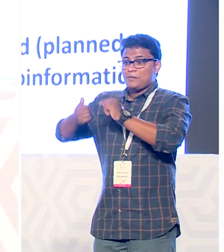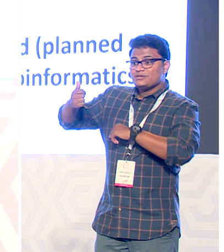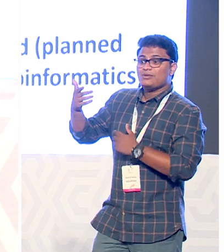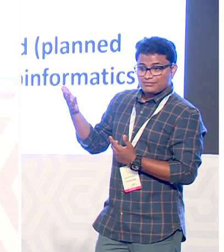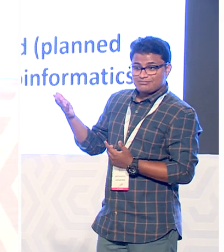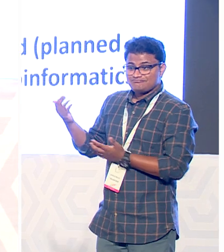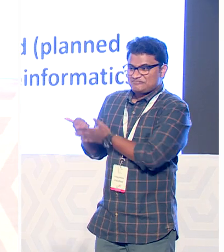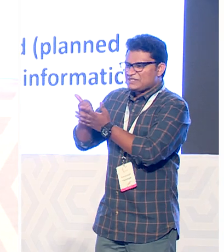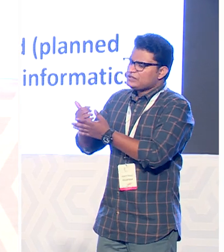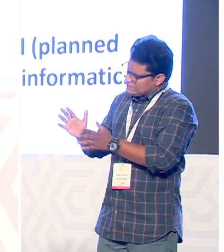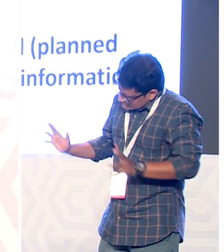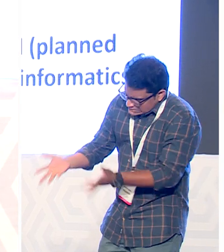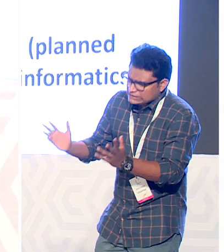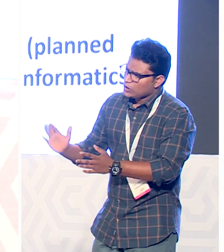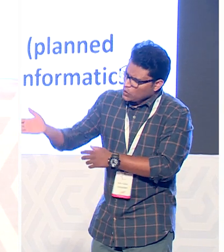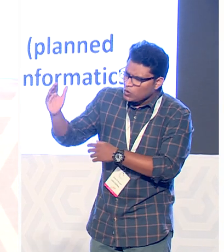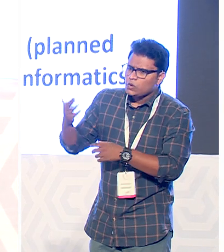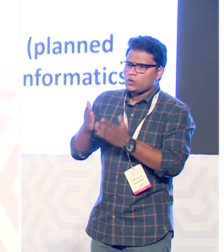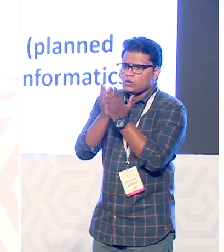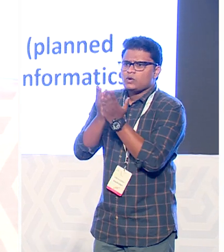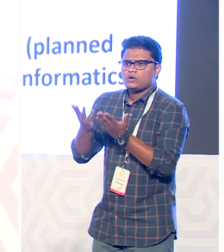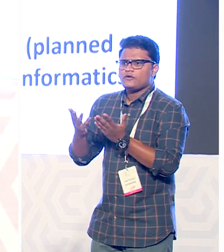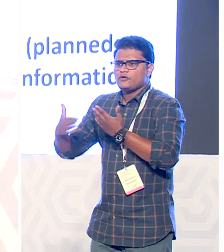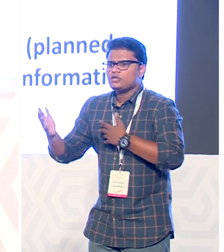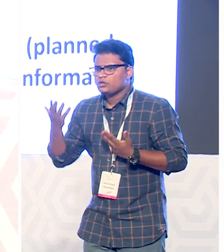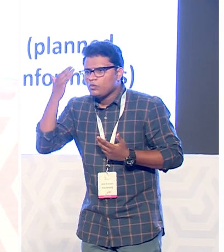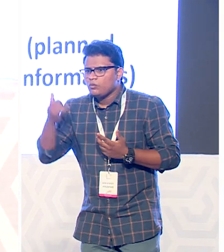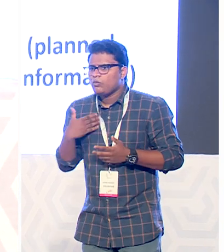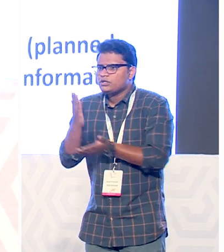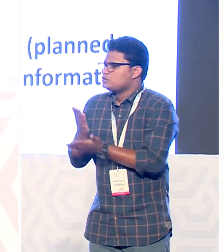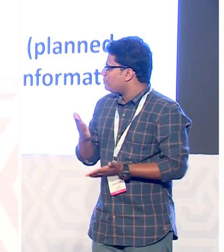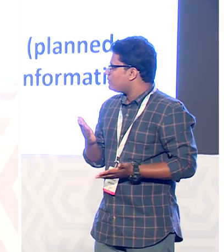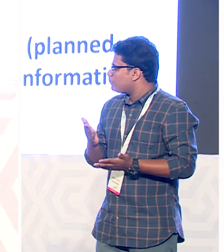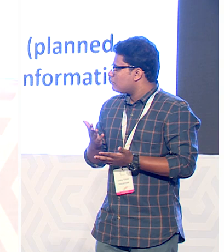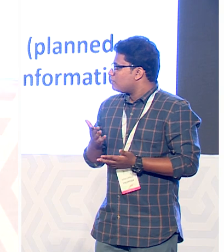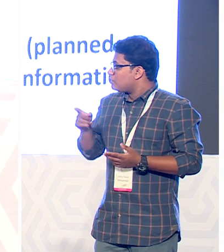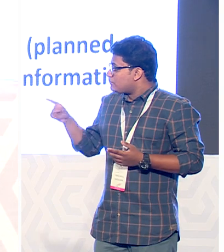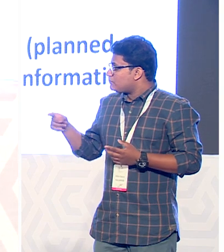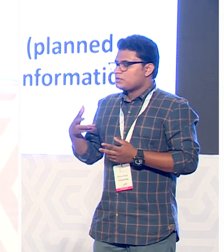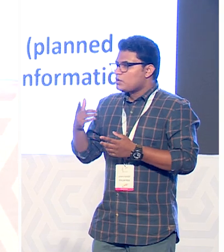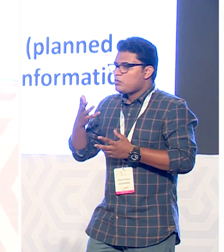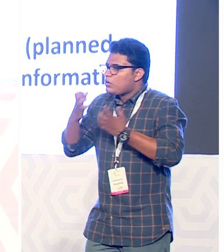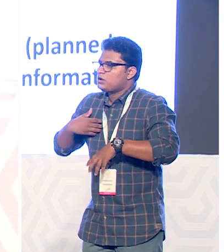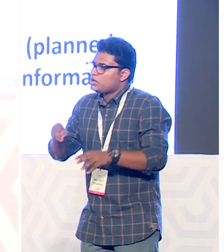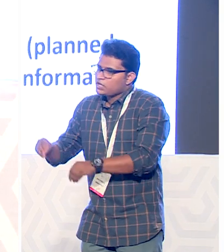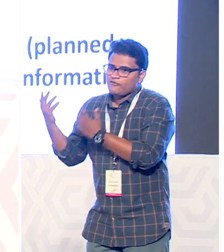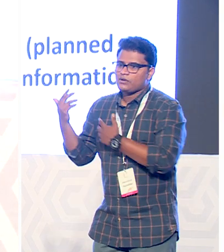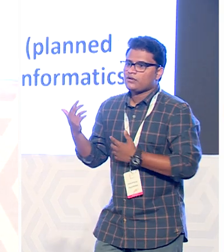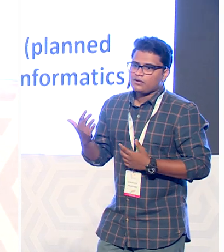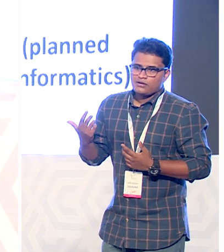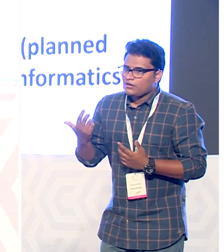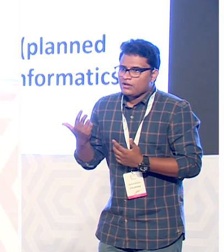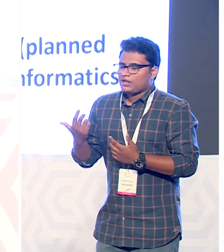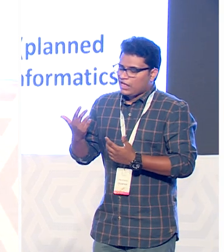on and they helped me to complete school from wanting to give up just quit and stop